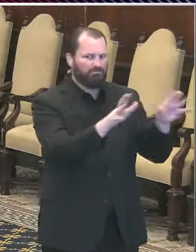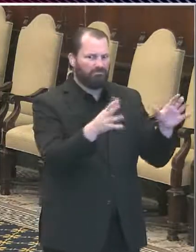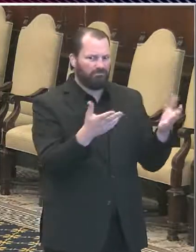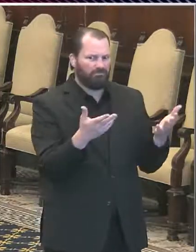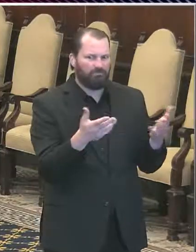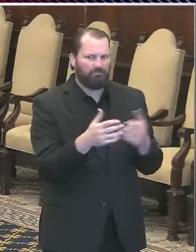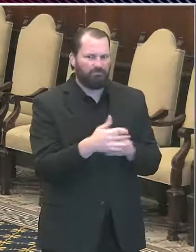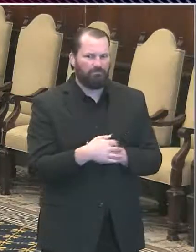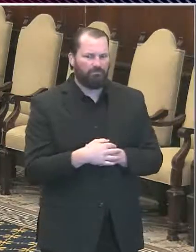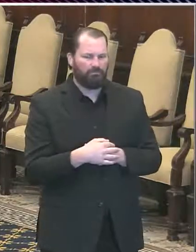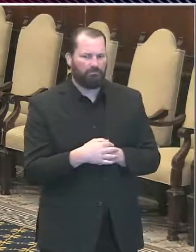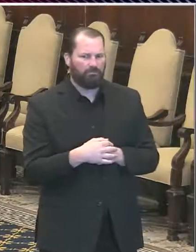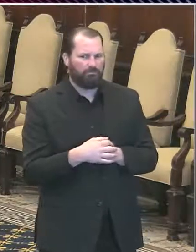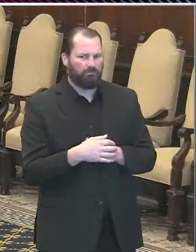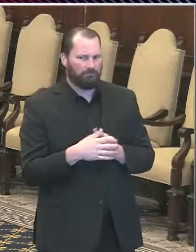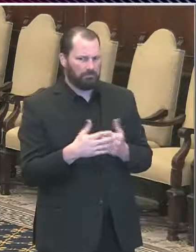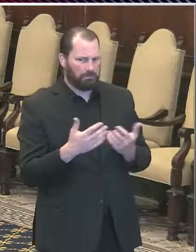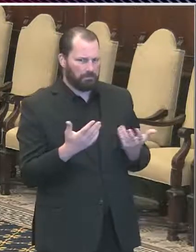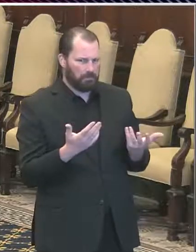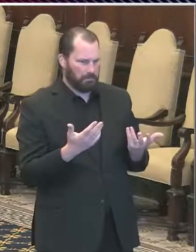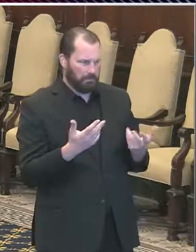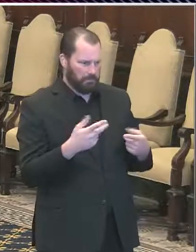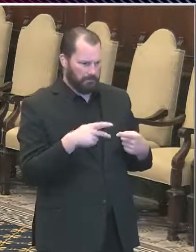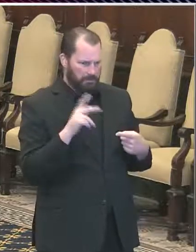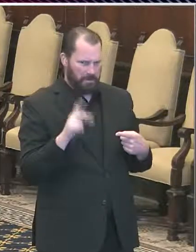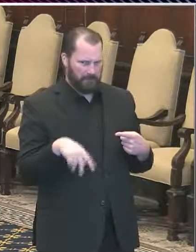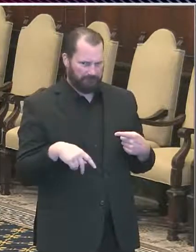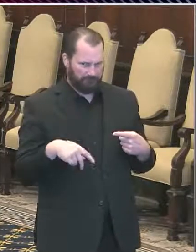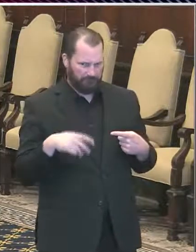come to a decision to where you would test the inmates?